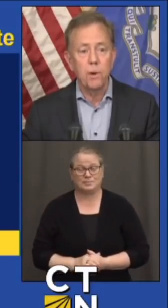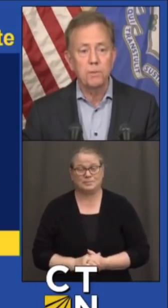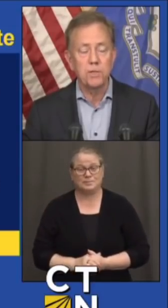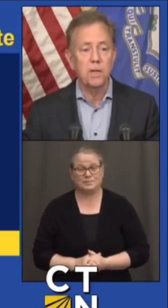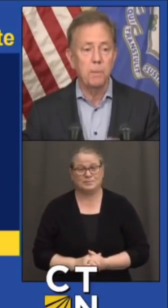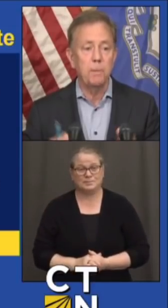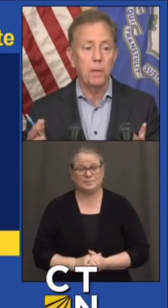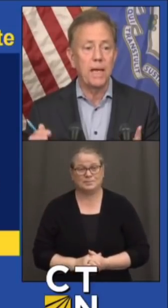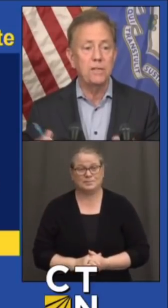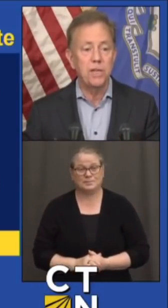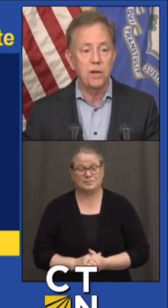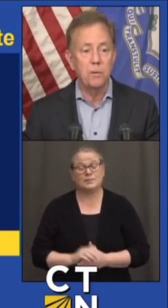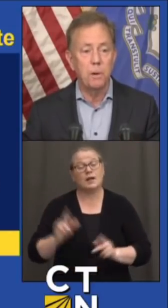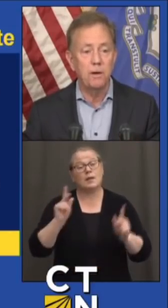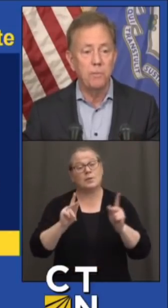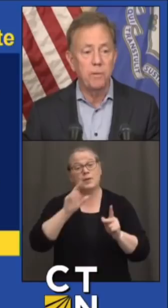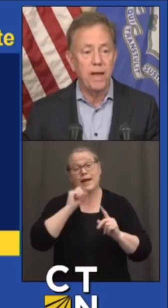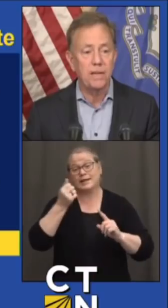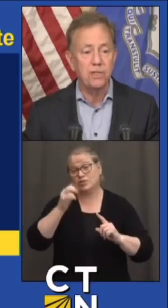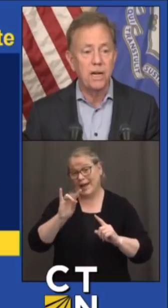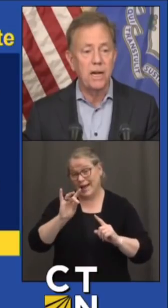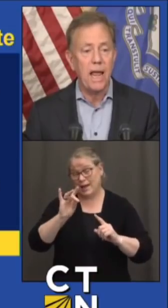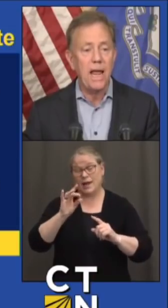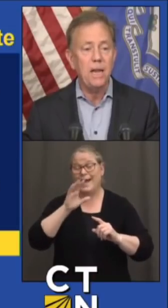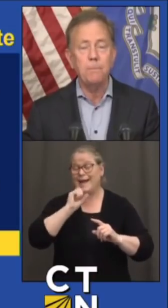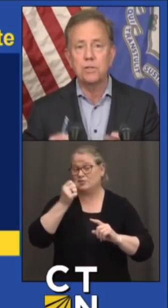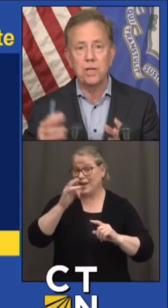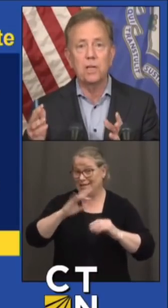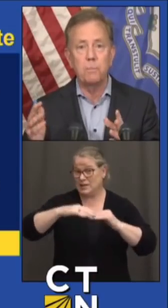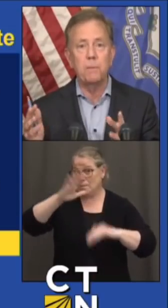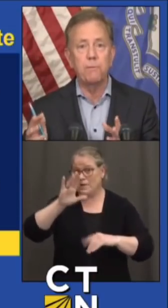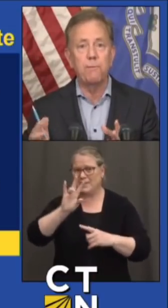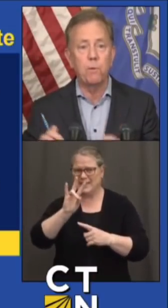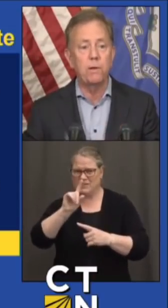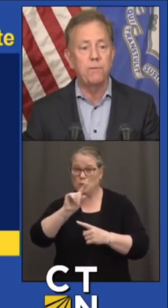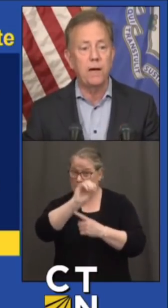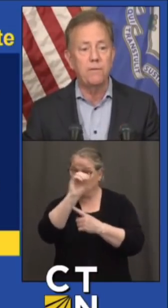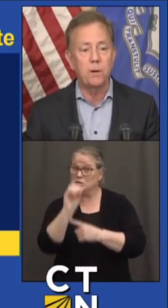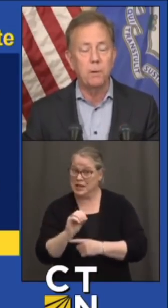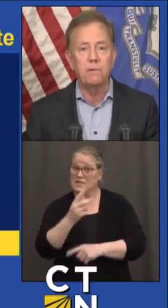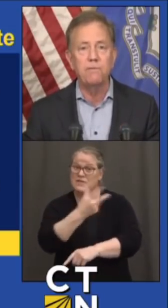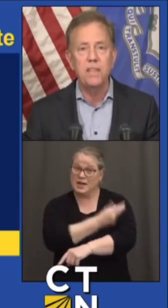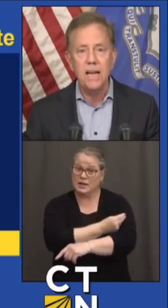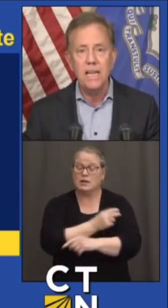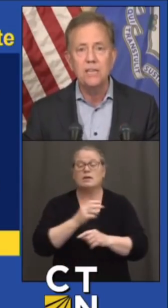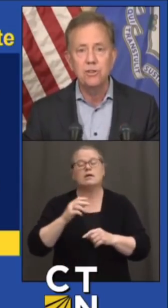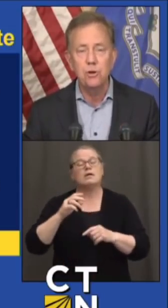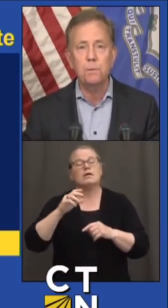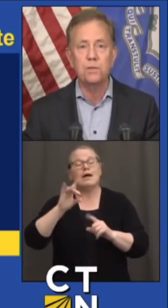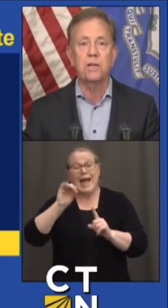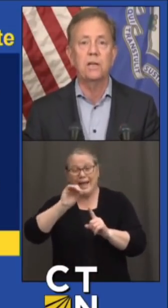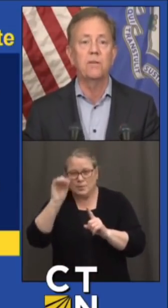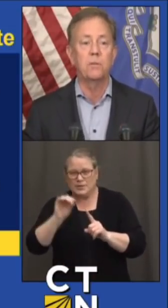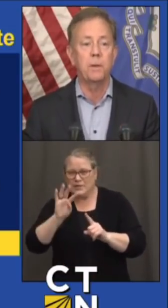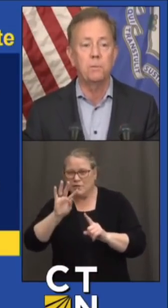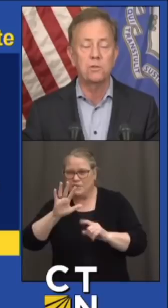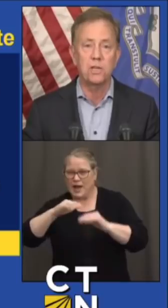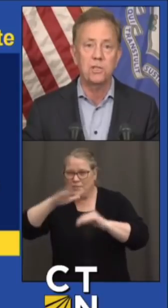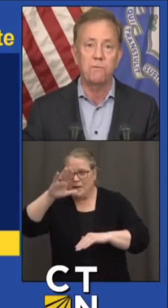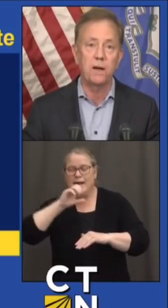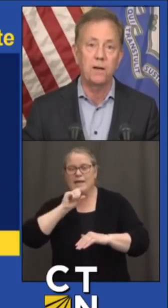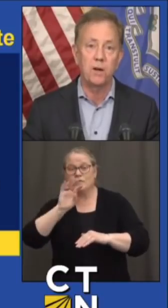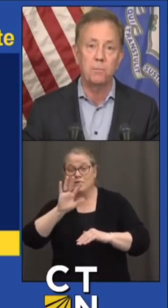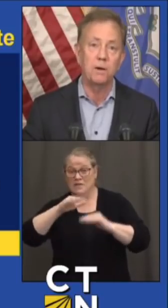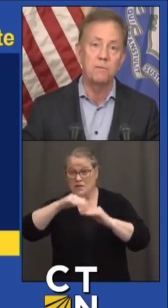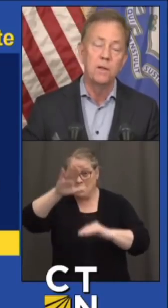71% of the people 18 and above have been vaccinated, 80% of the people 45 and above, 92% of the people